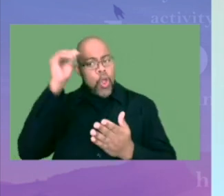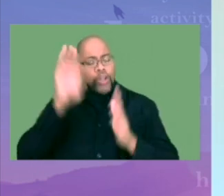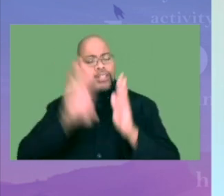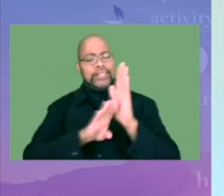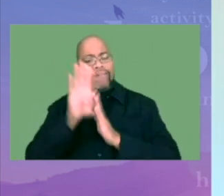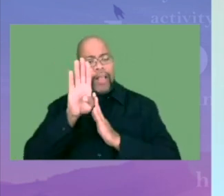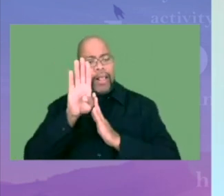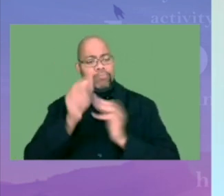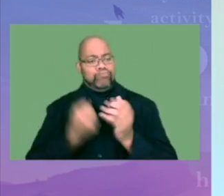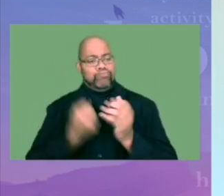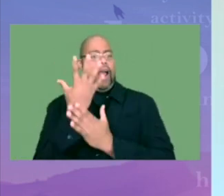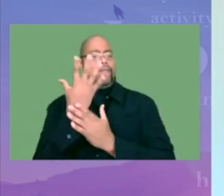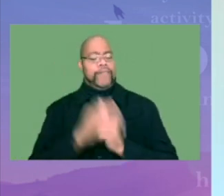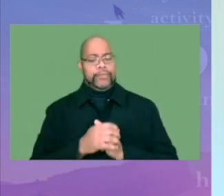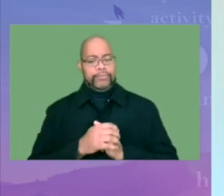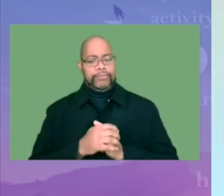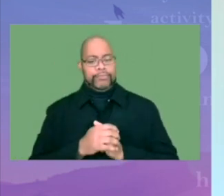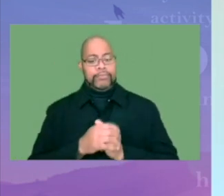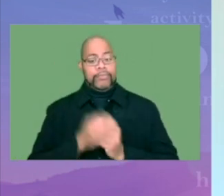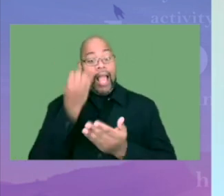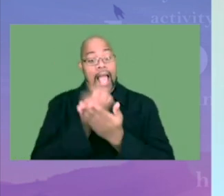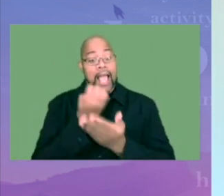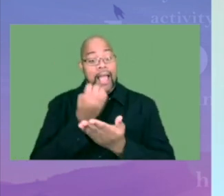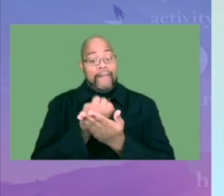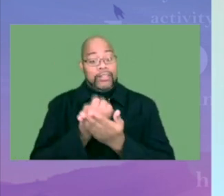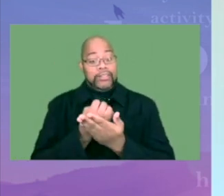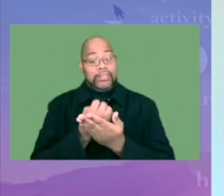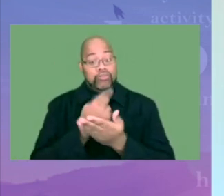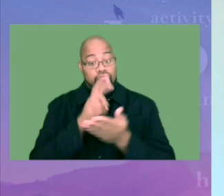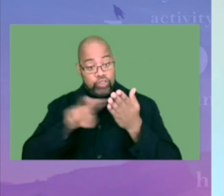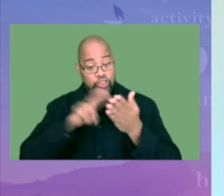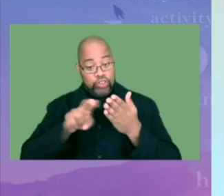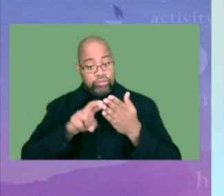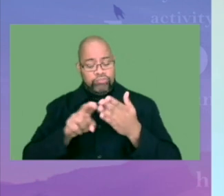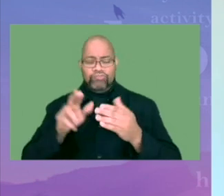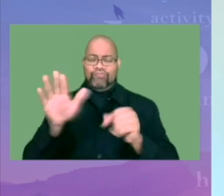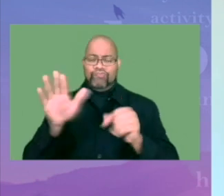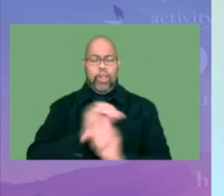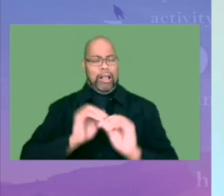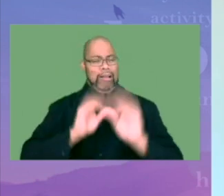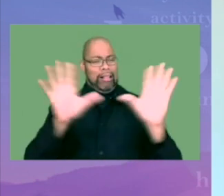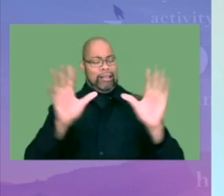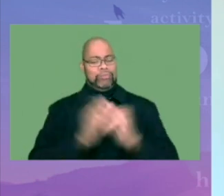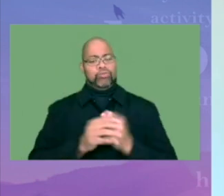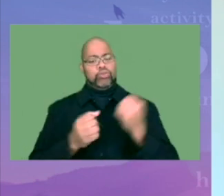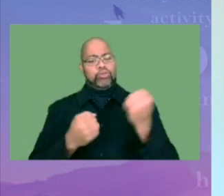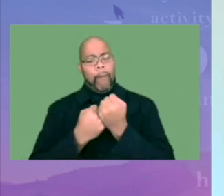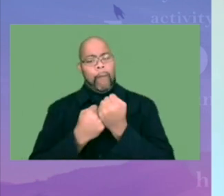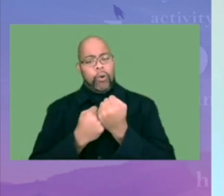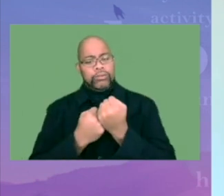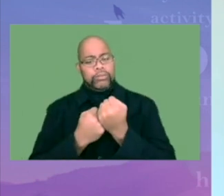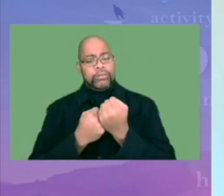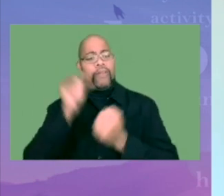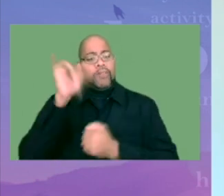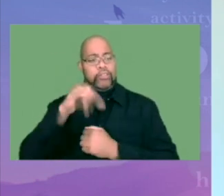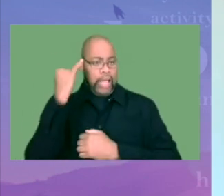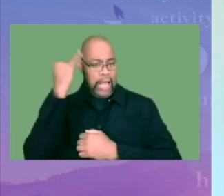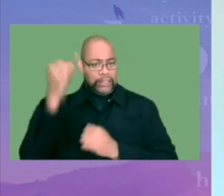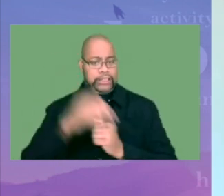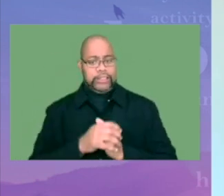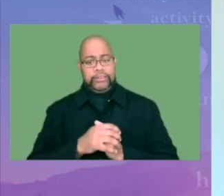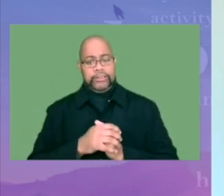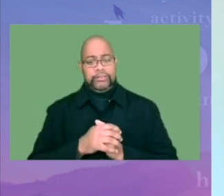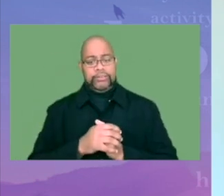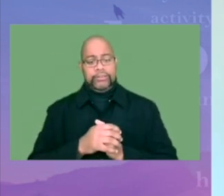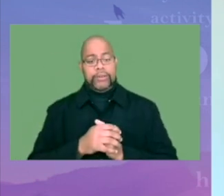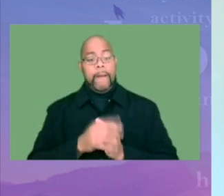where all children can learn, develop, and thrive. The evidence and research are abundantly clear in support